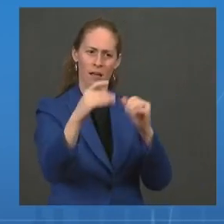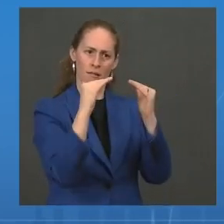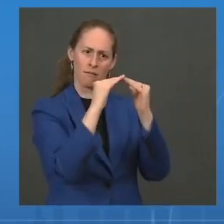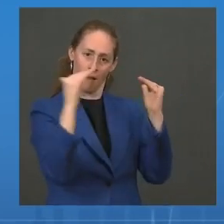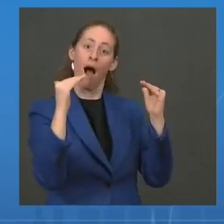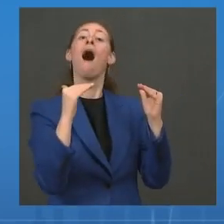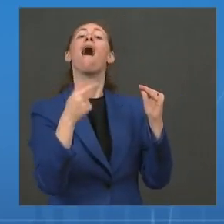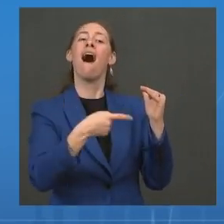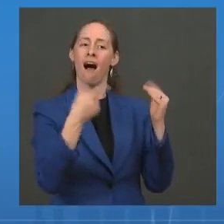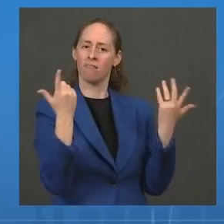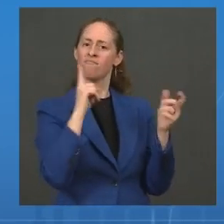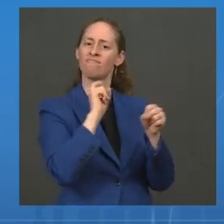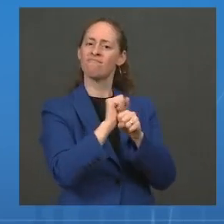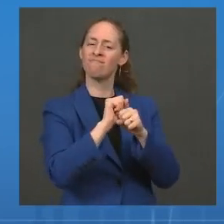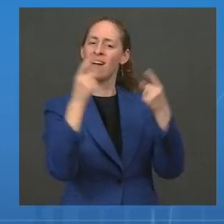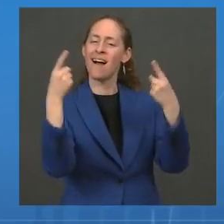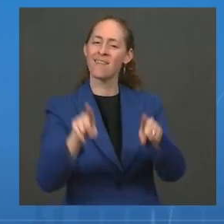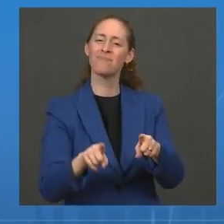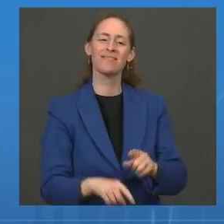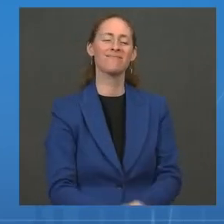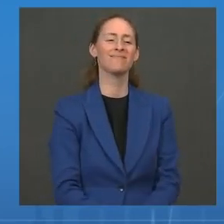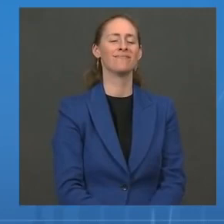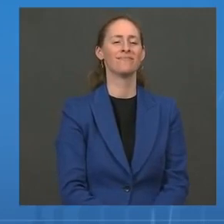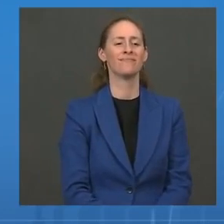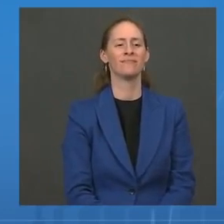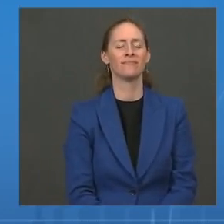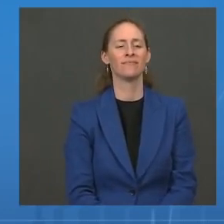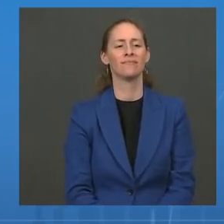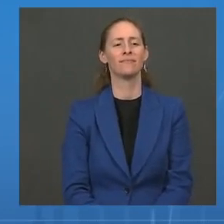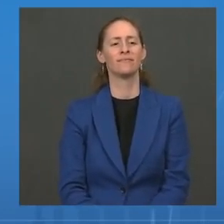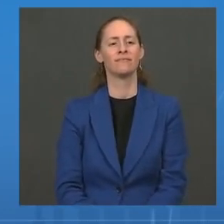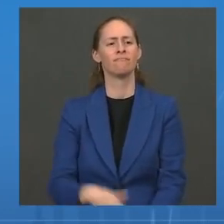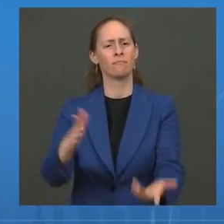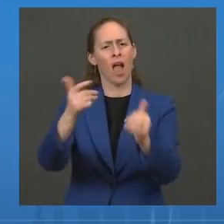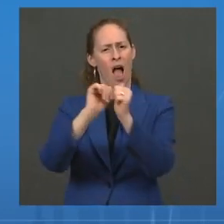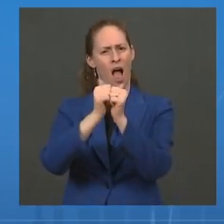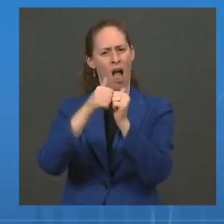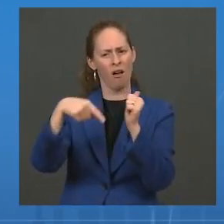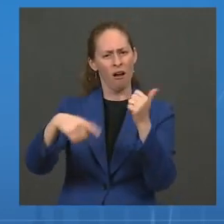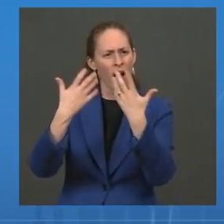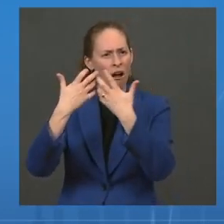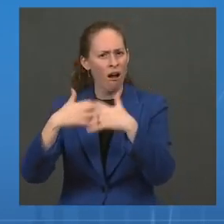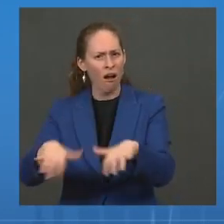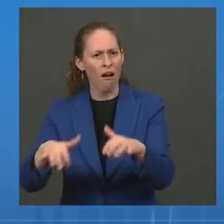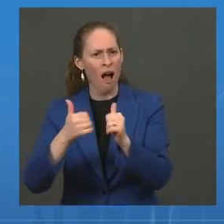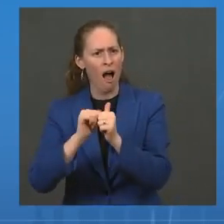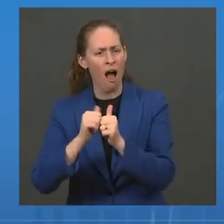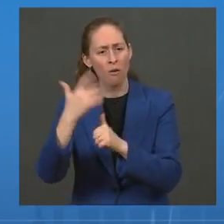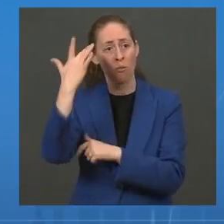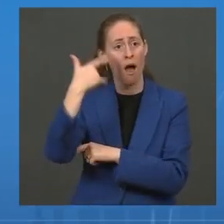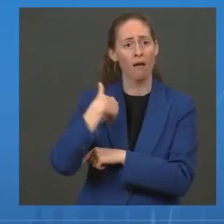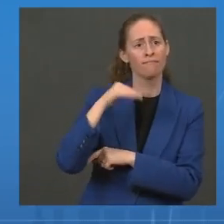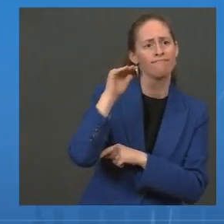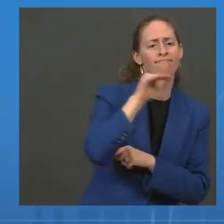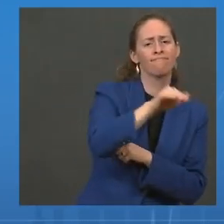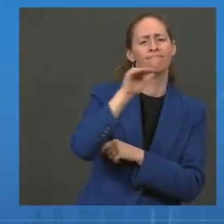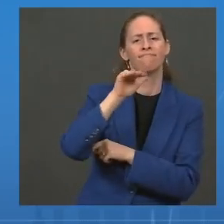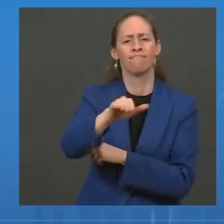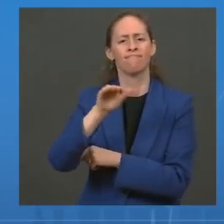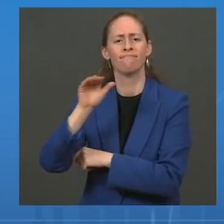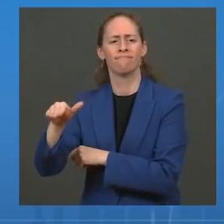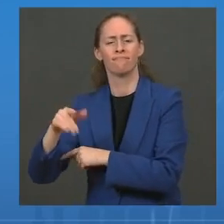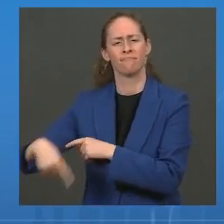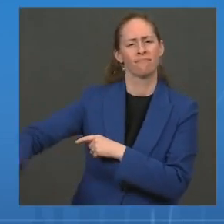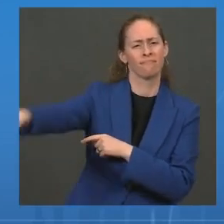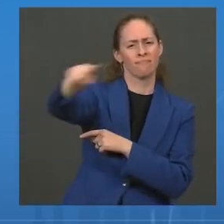This progress, it was made possible because we called on all of society to join us and they did. This is the